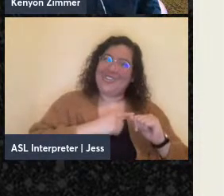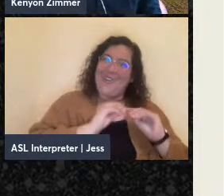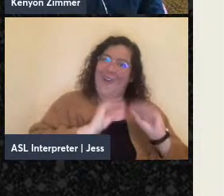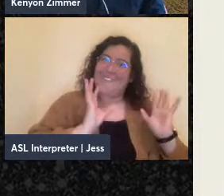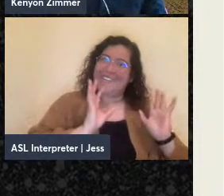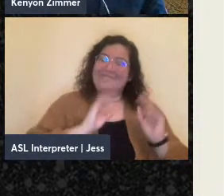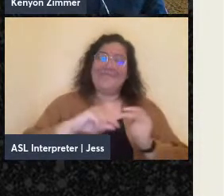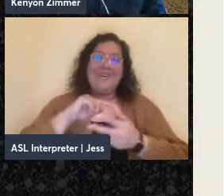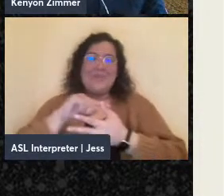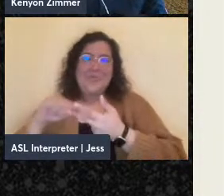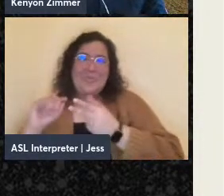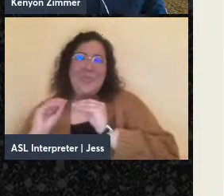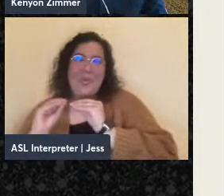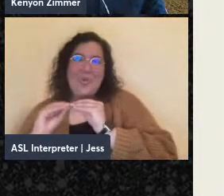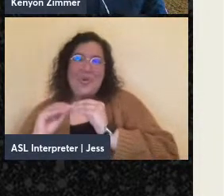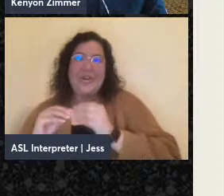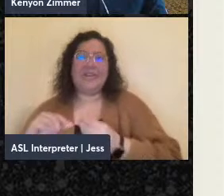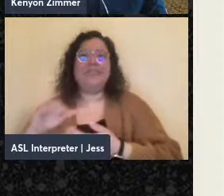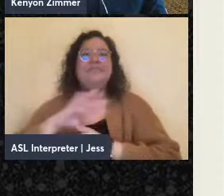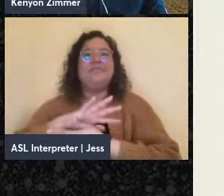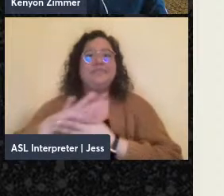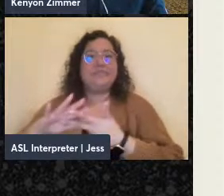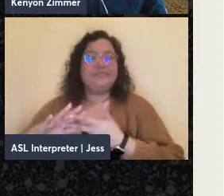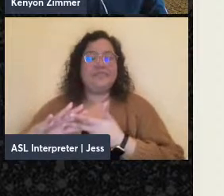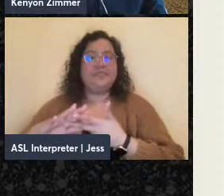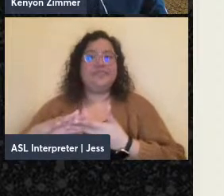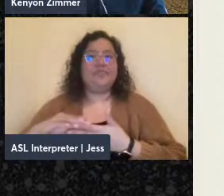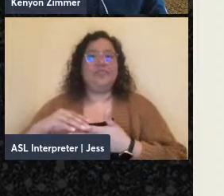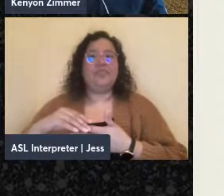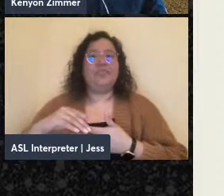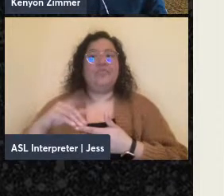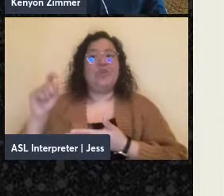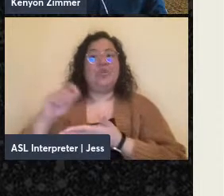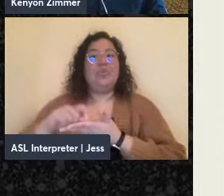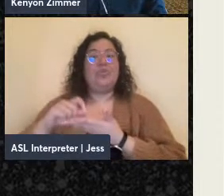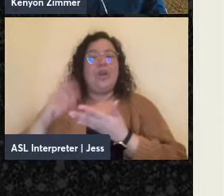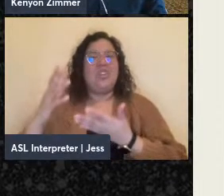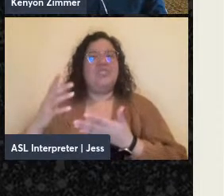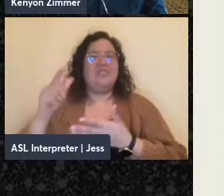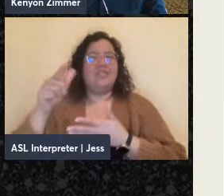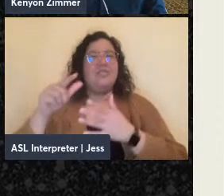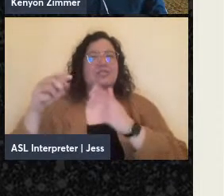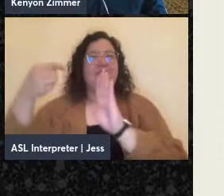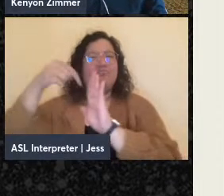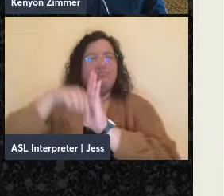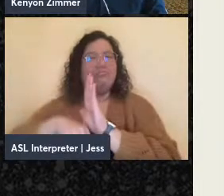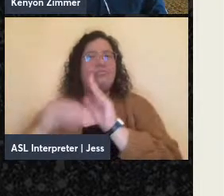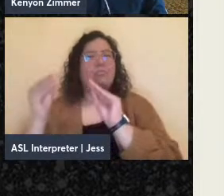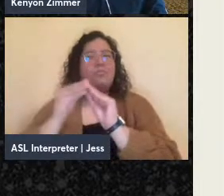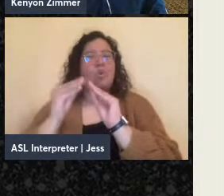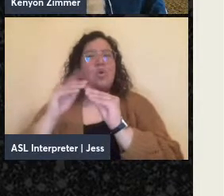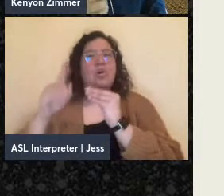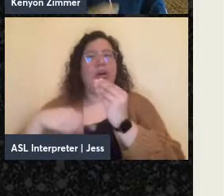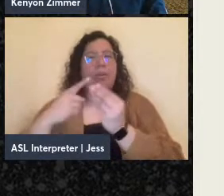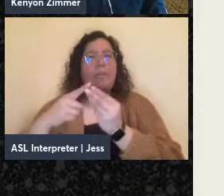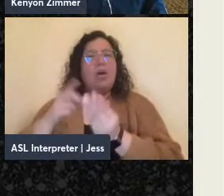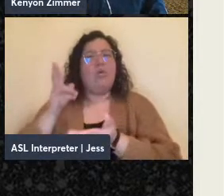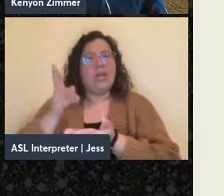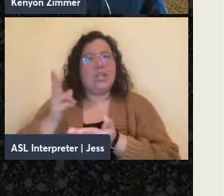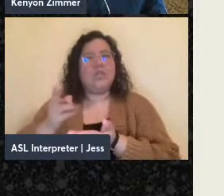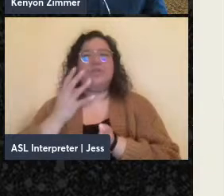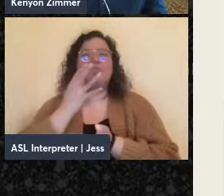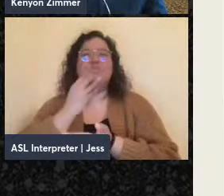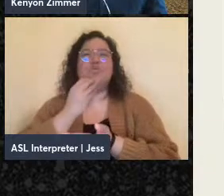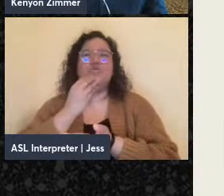So some books by those of us who are here today that further explore some elements of Jewish anarchist history. And then next